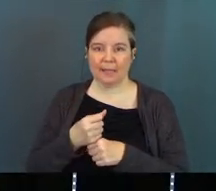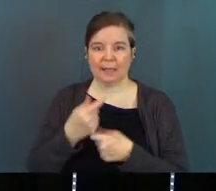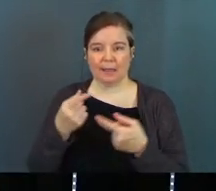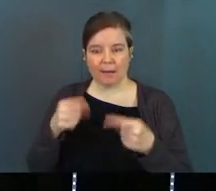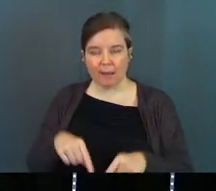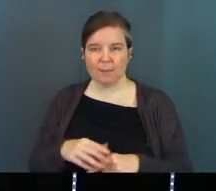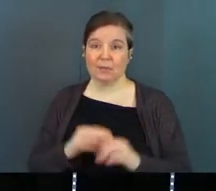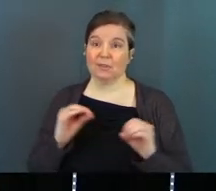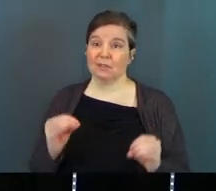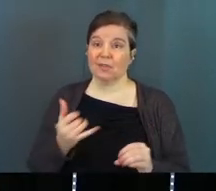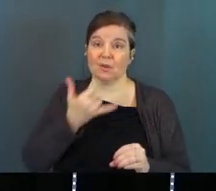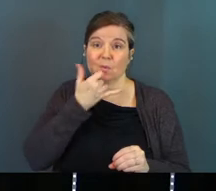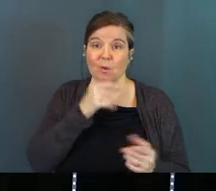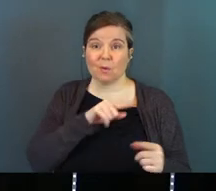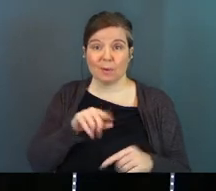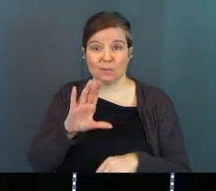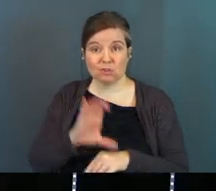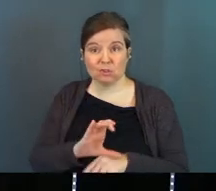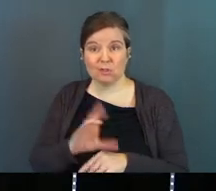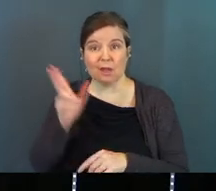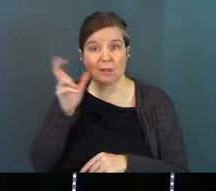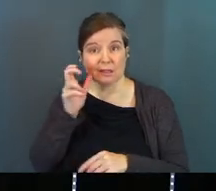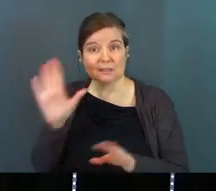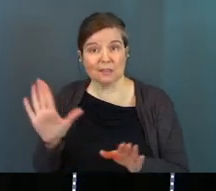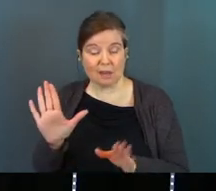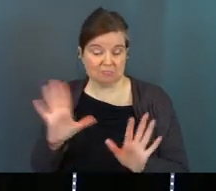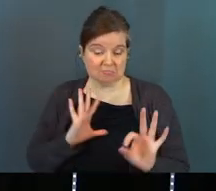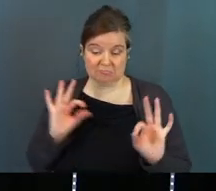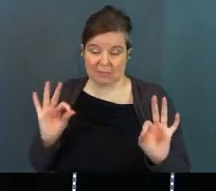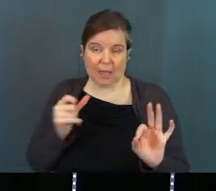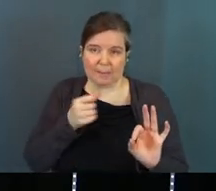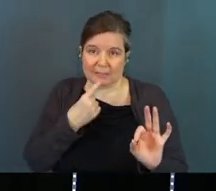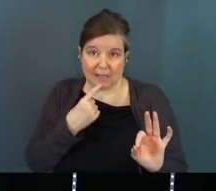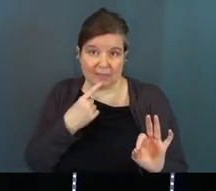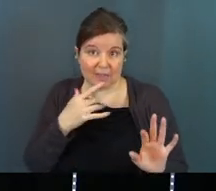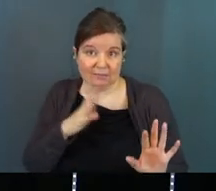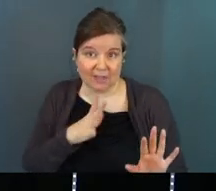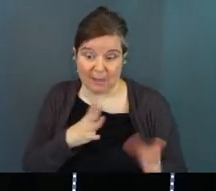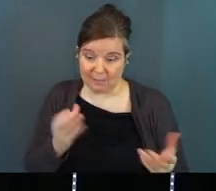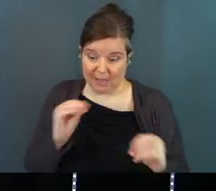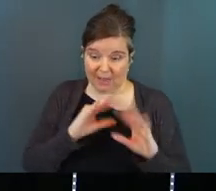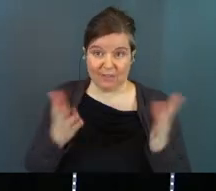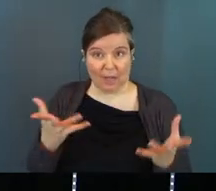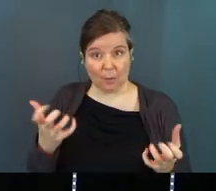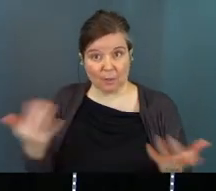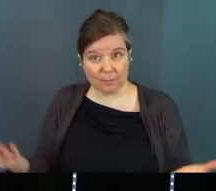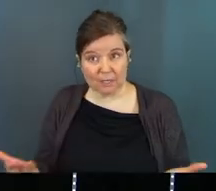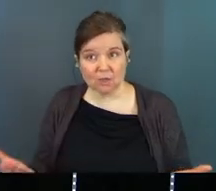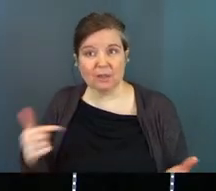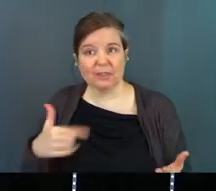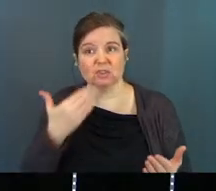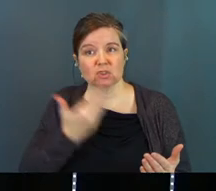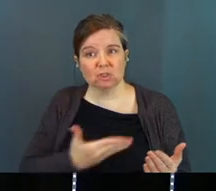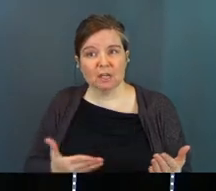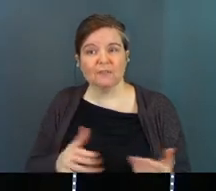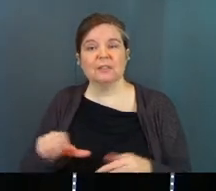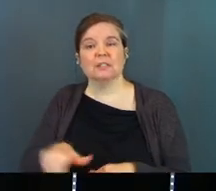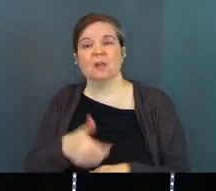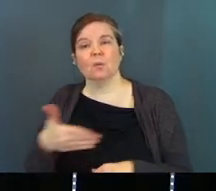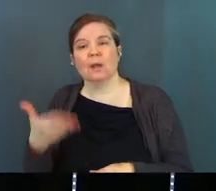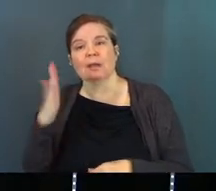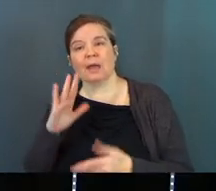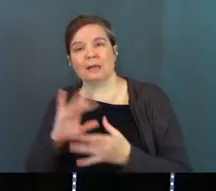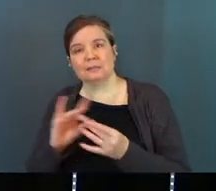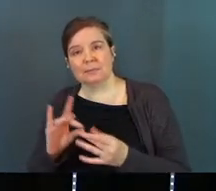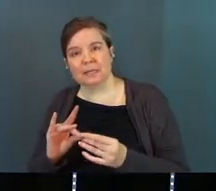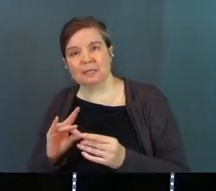happen. There's nothing wrong with coming into church and listening on Sunday. If that's not what I'm saying, obviously, right? We're here. I want you to be here. This is good stuff. It's another way that